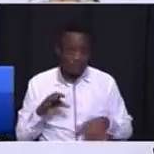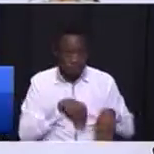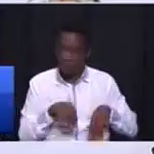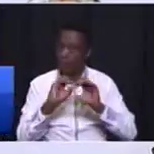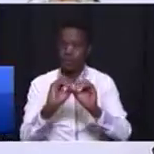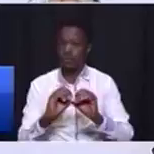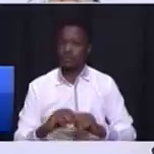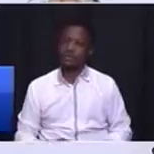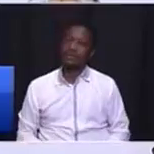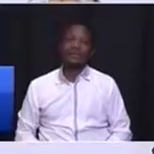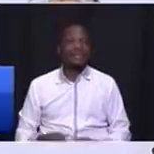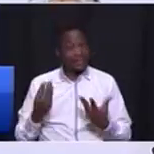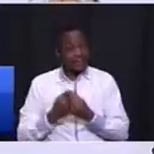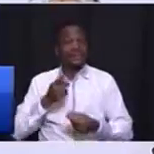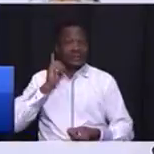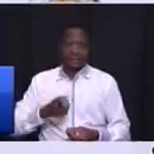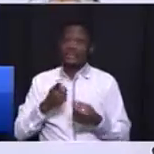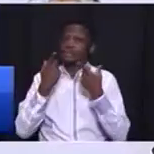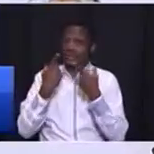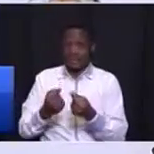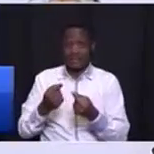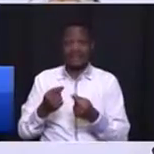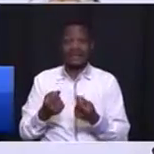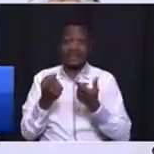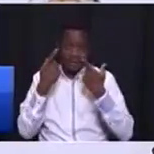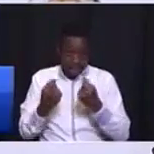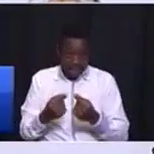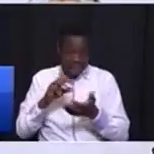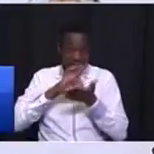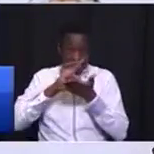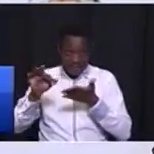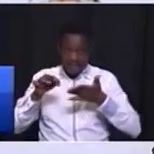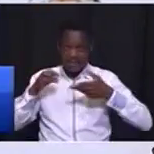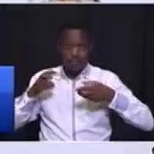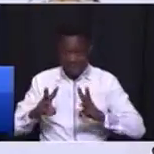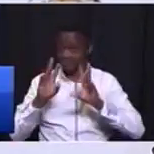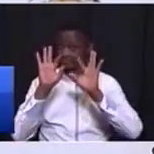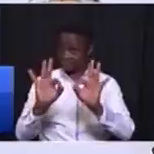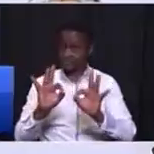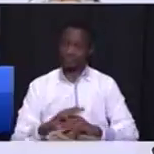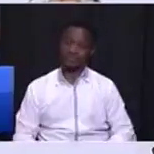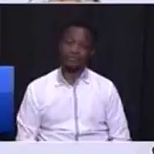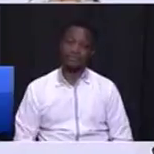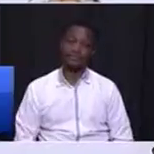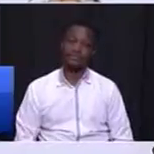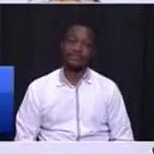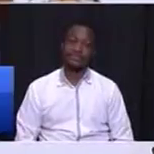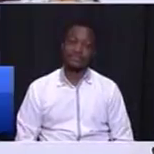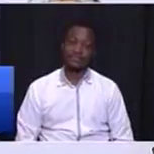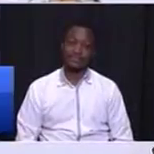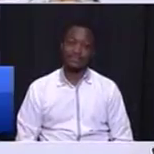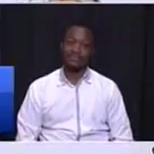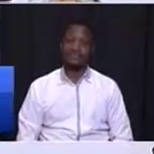things must be done and the work must be done in a clean way you I have